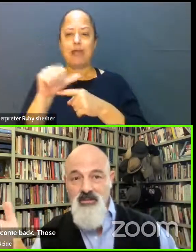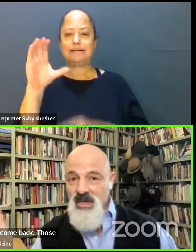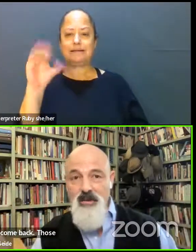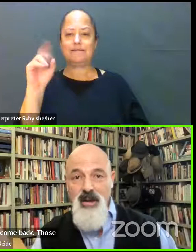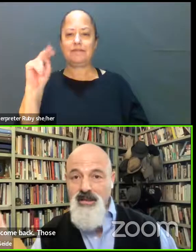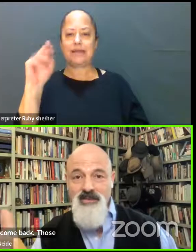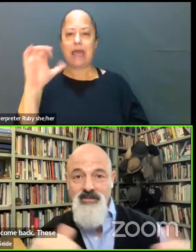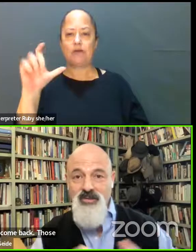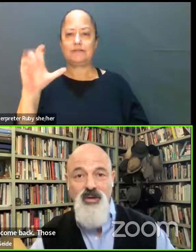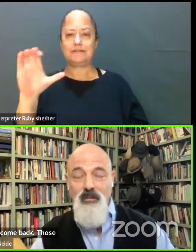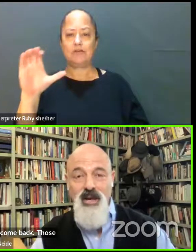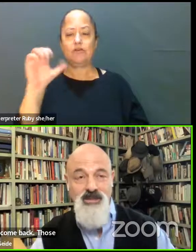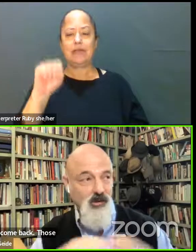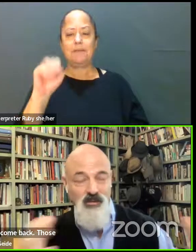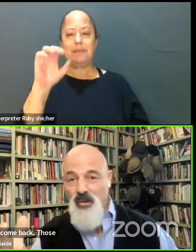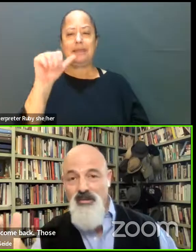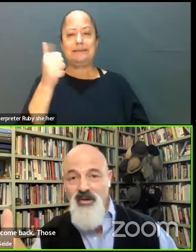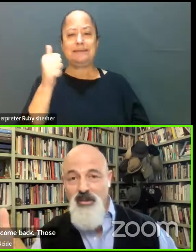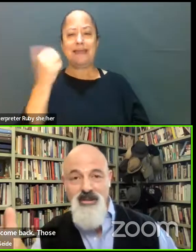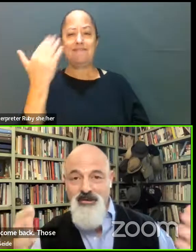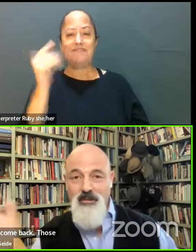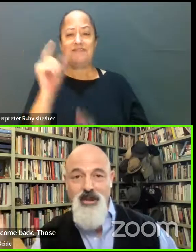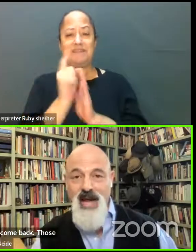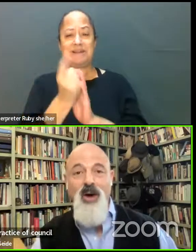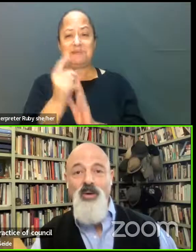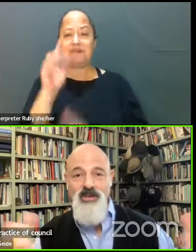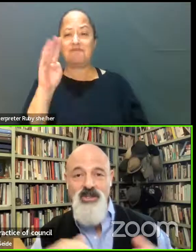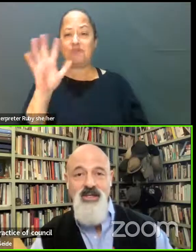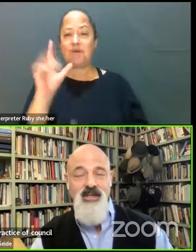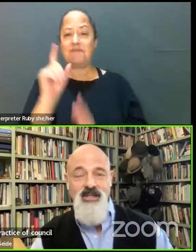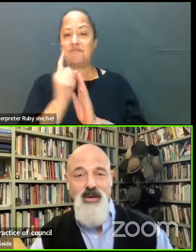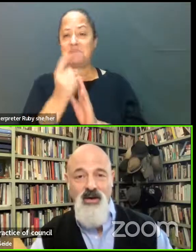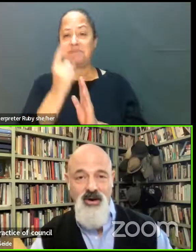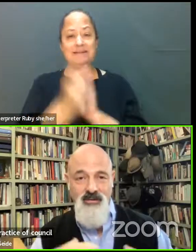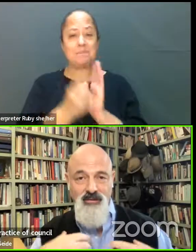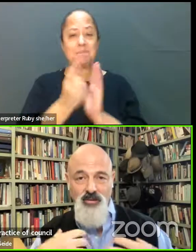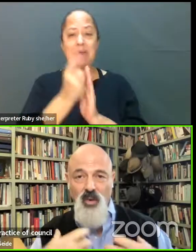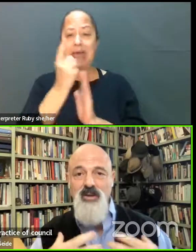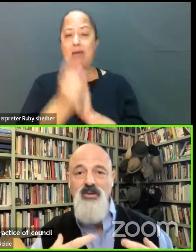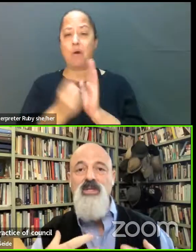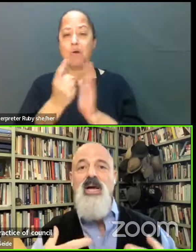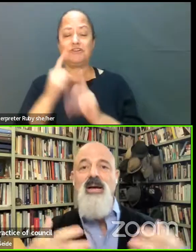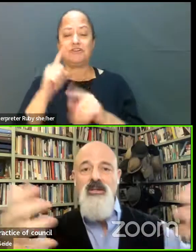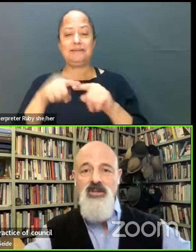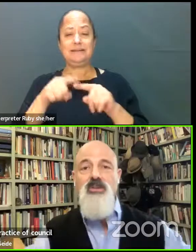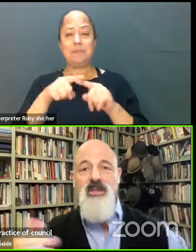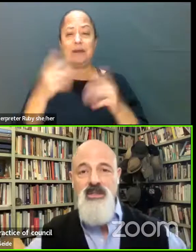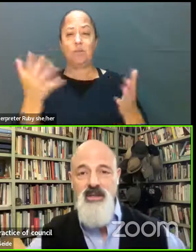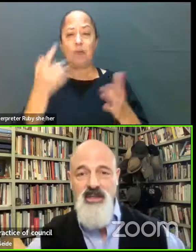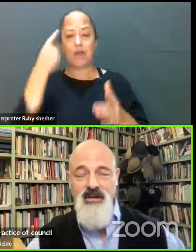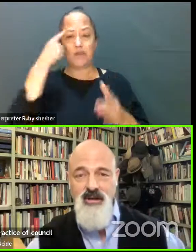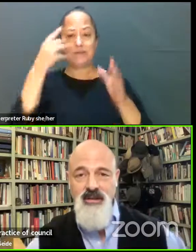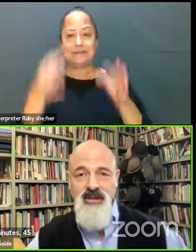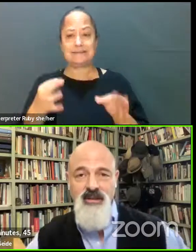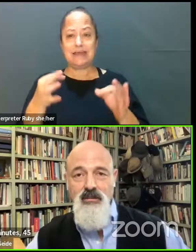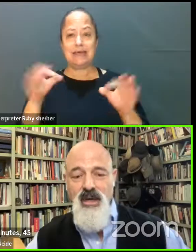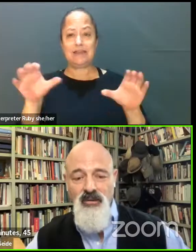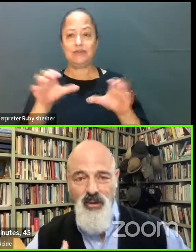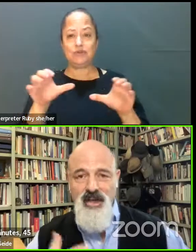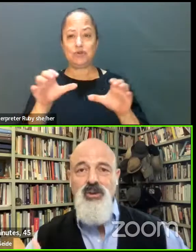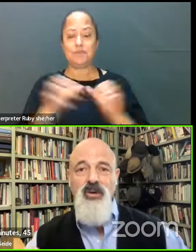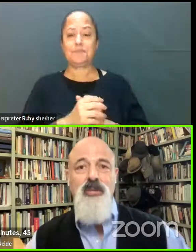10 minutes, 15 minutes, could be 45 minutes, it could be hours, depending on what you decide to do with this container.